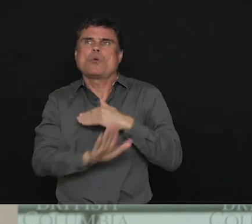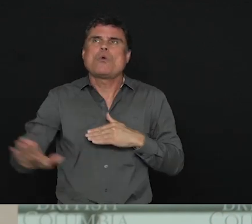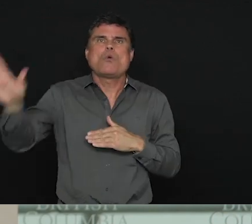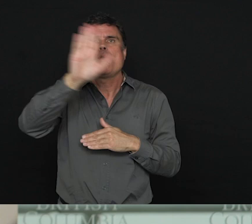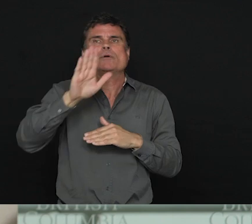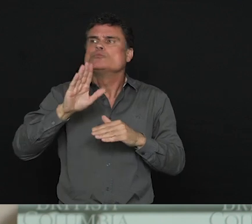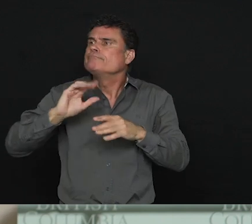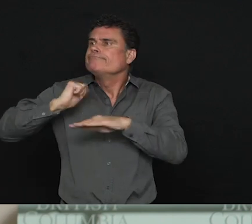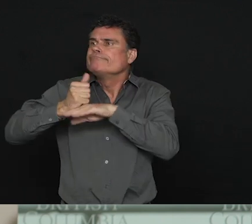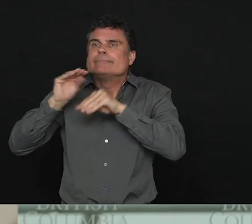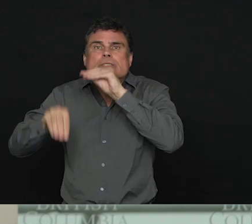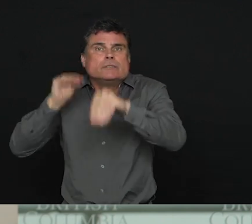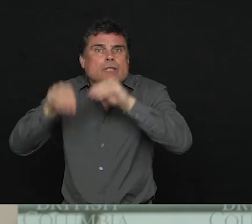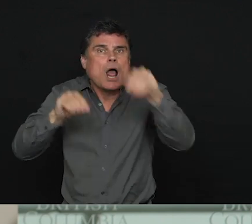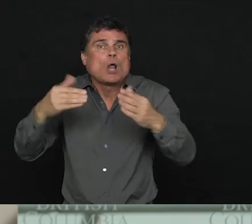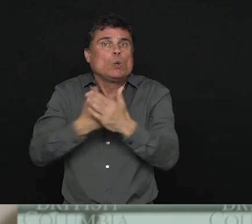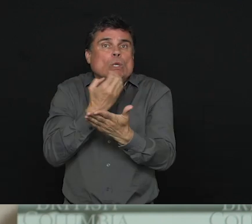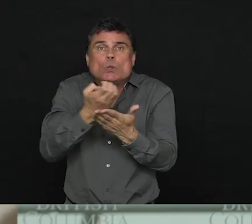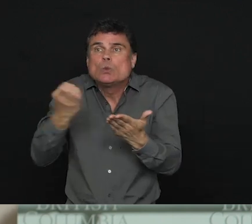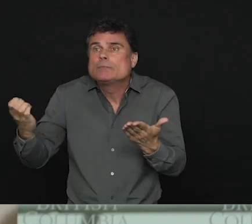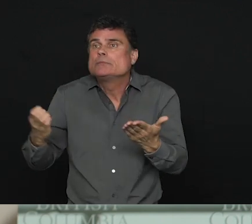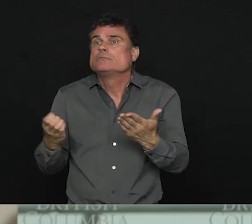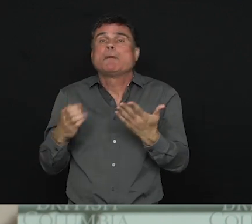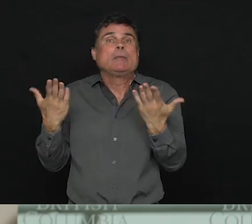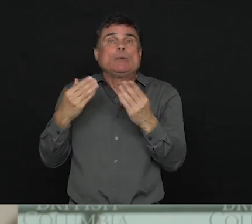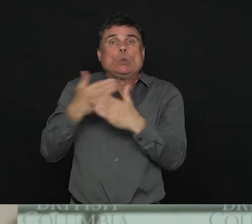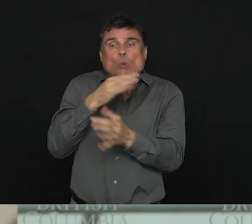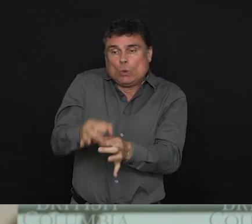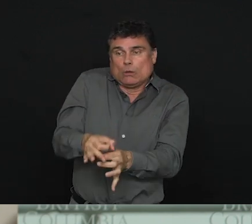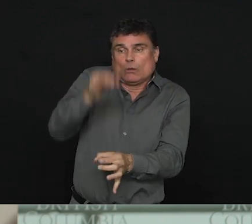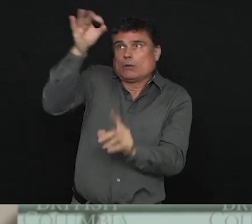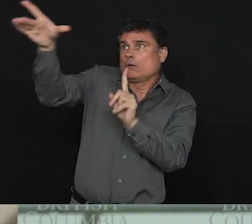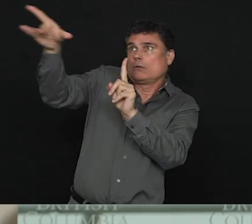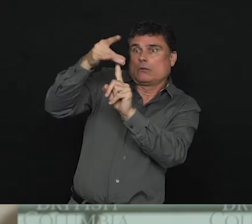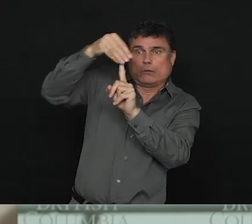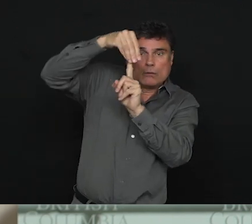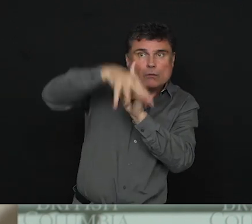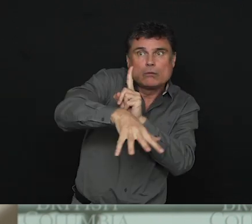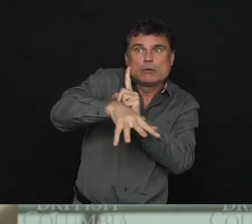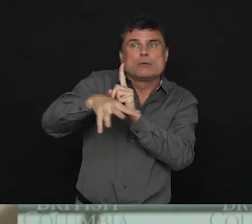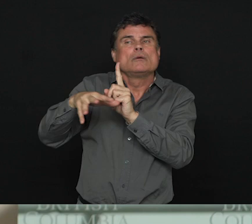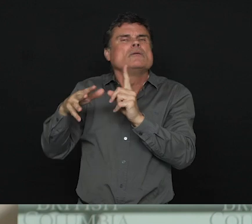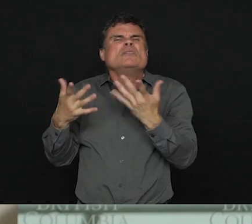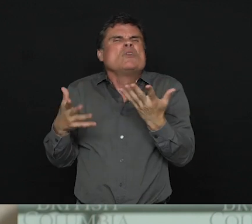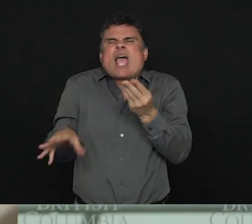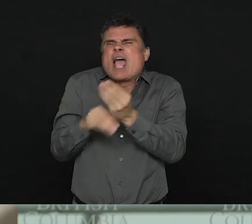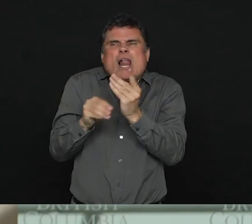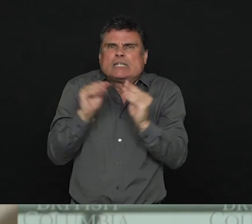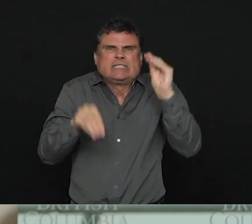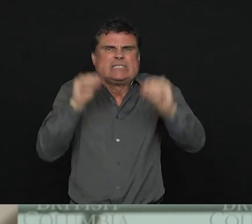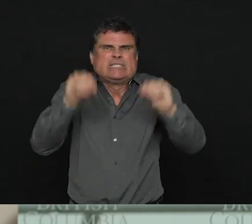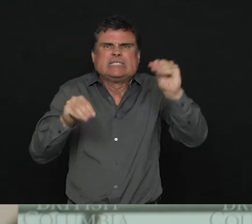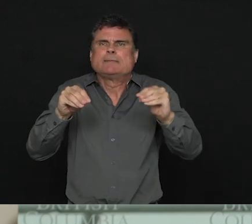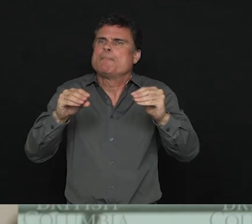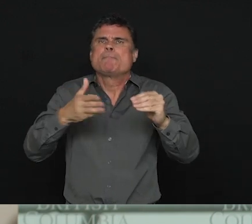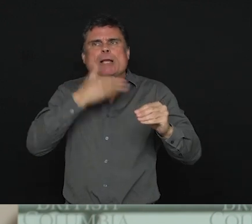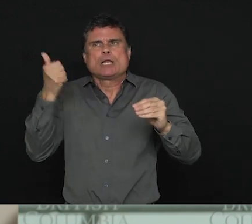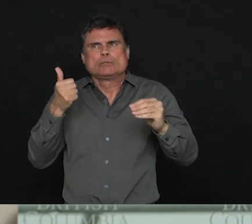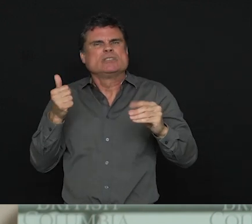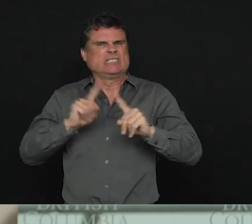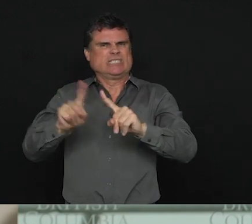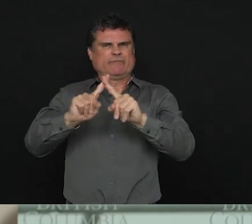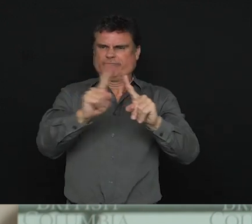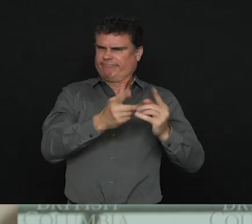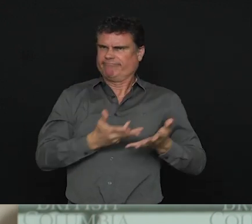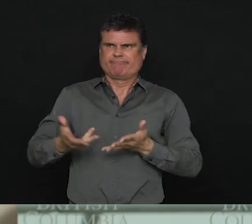antennas, peripheral equipment or electronic devices. And this will, the purpose of it is to make